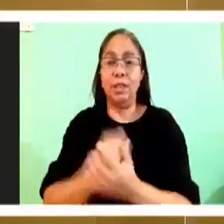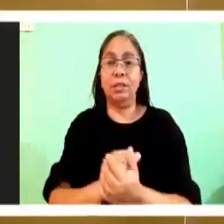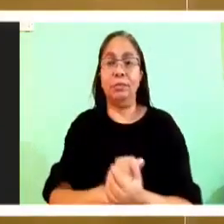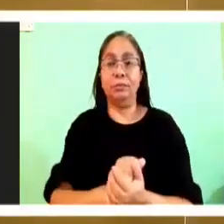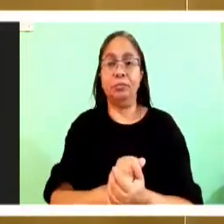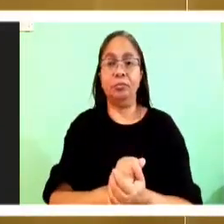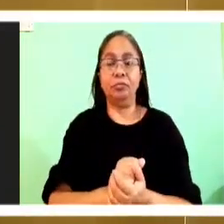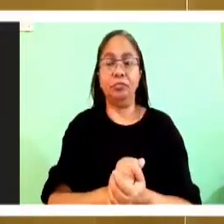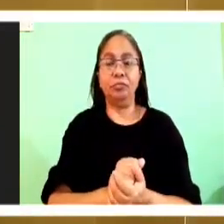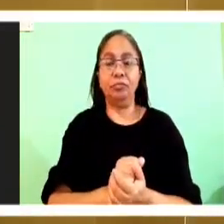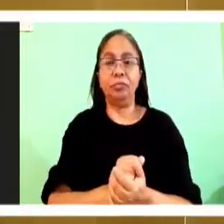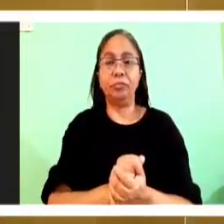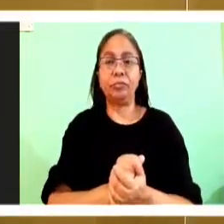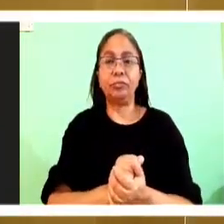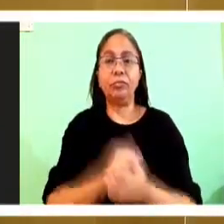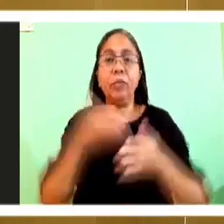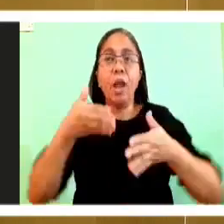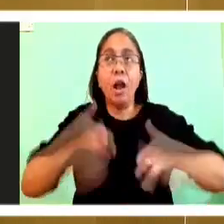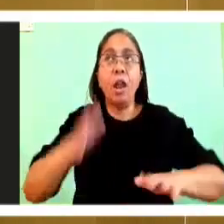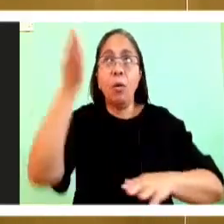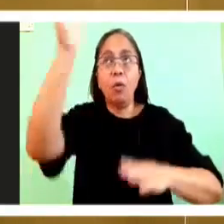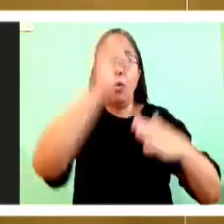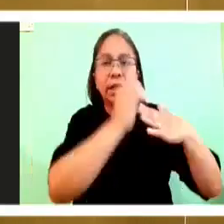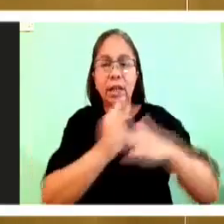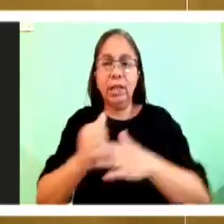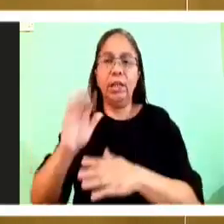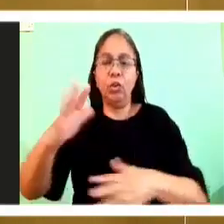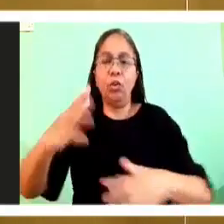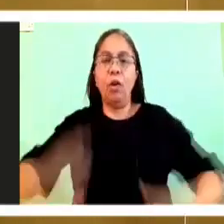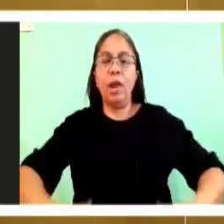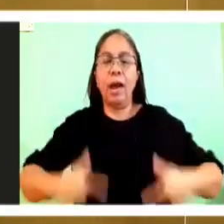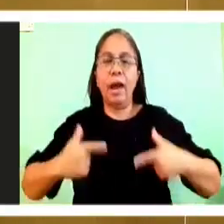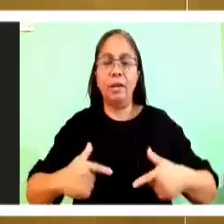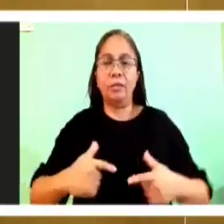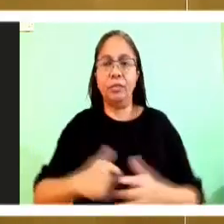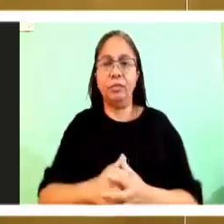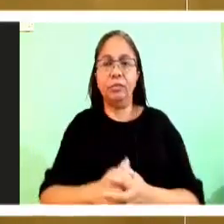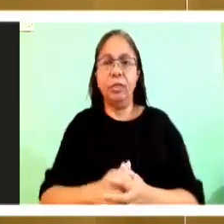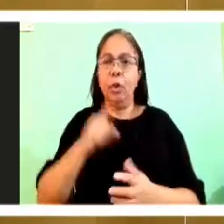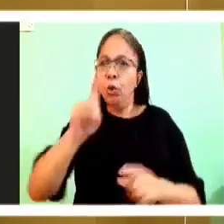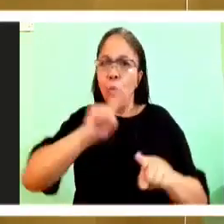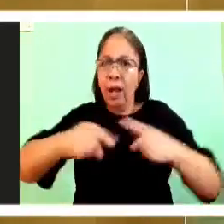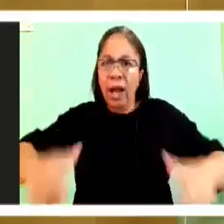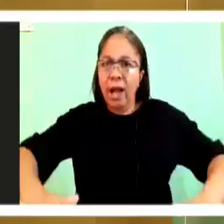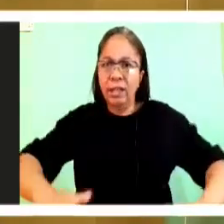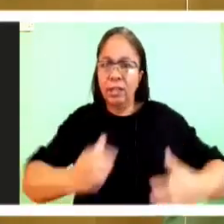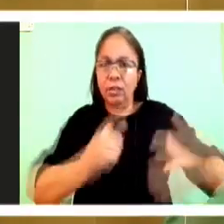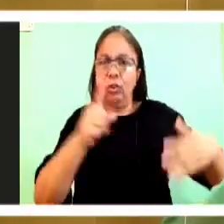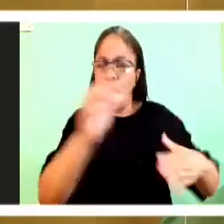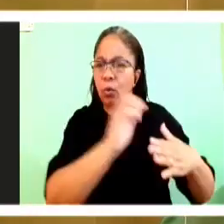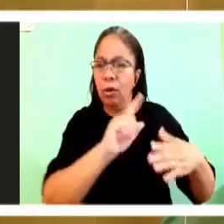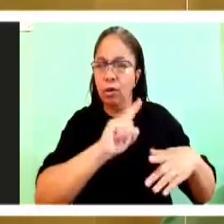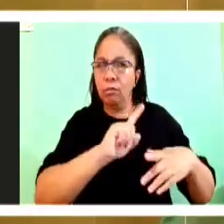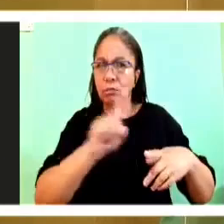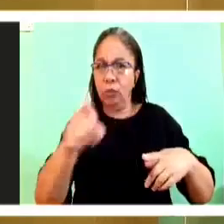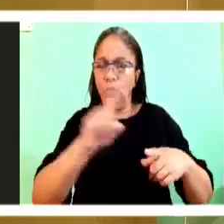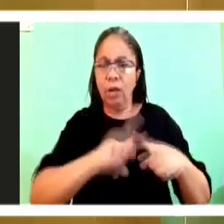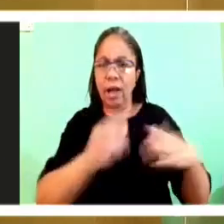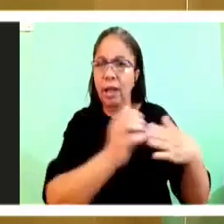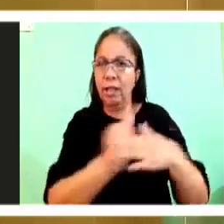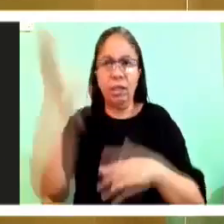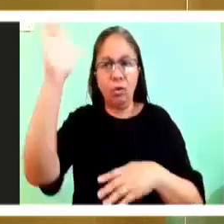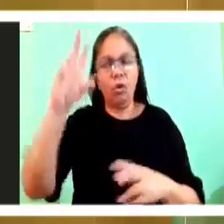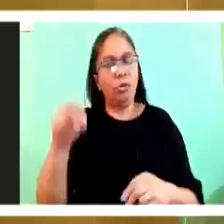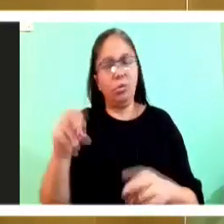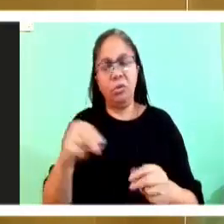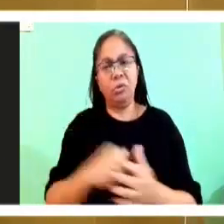Let him lead you. You cannot lead God and you cannot do for God what God needs done. It is